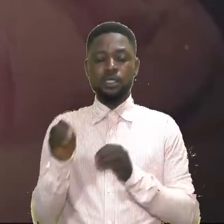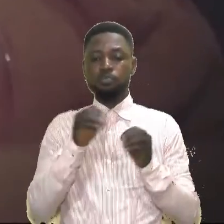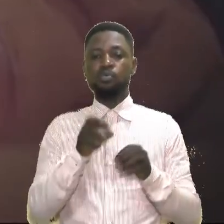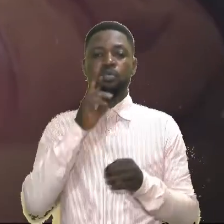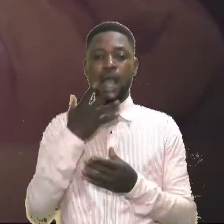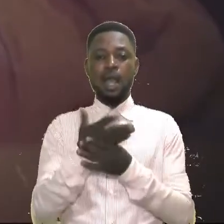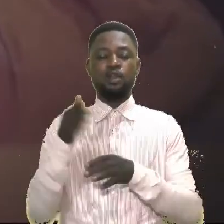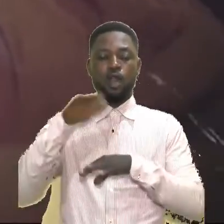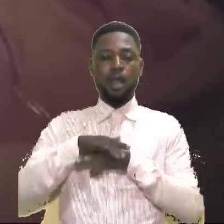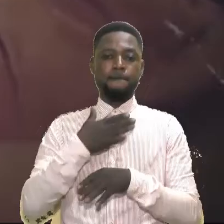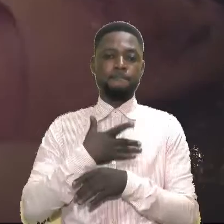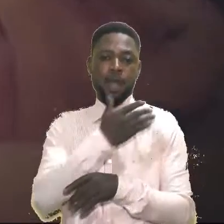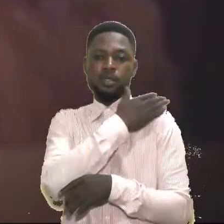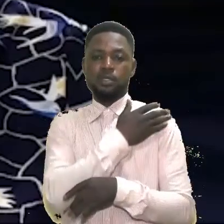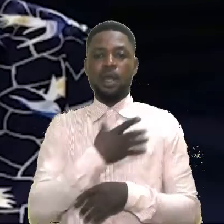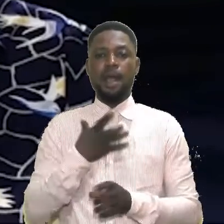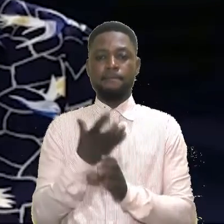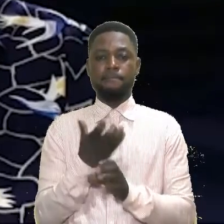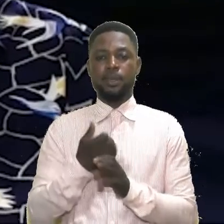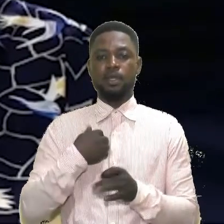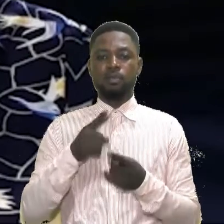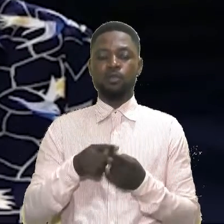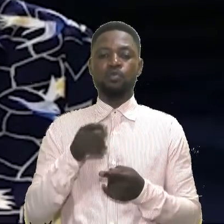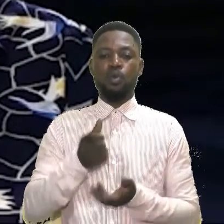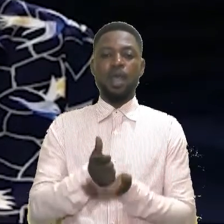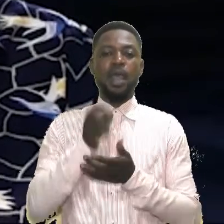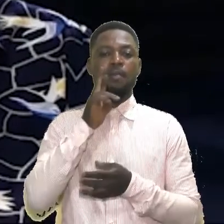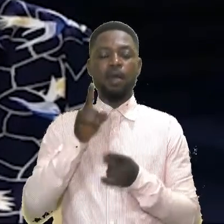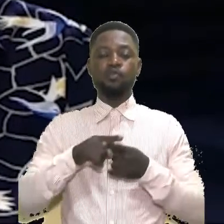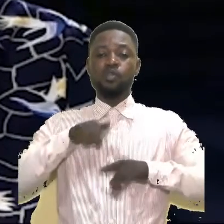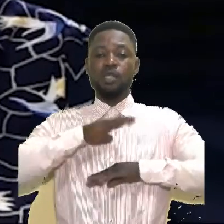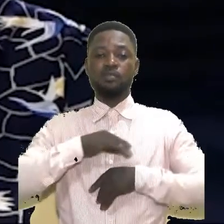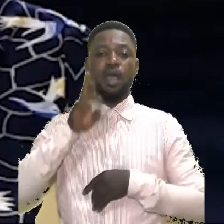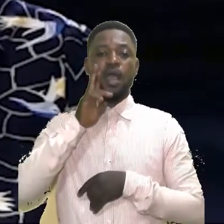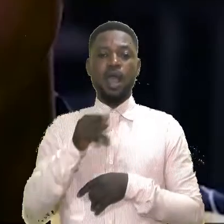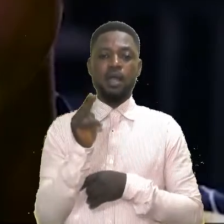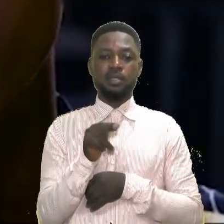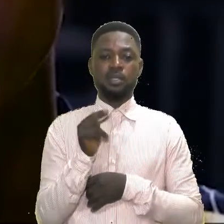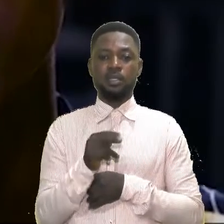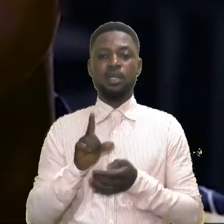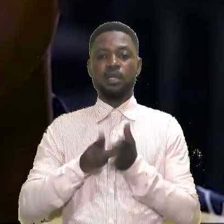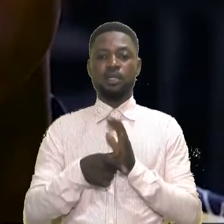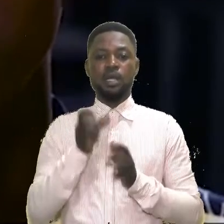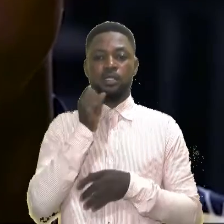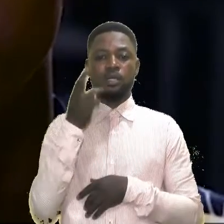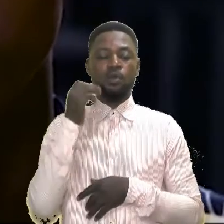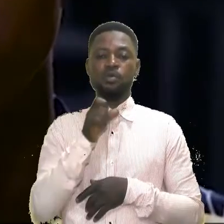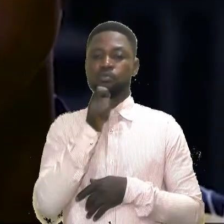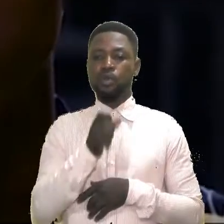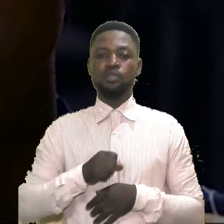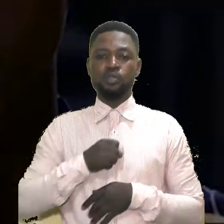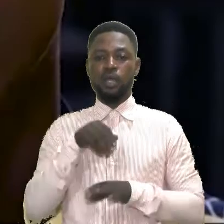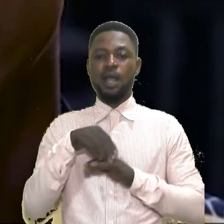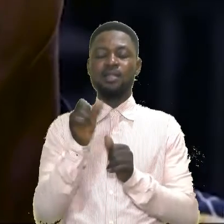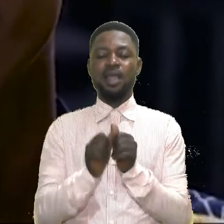put her hand over my shoulder and begged me to help her satisfy her needs. Apparently, she was not